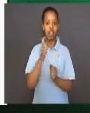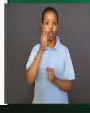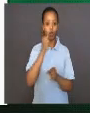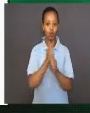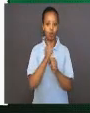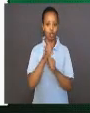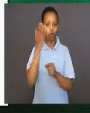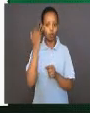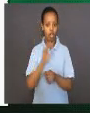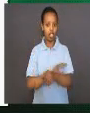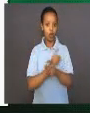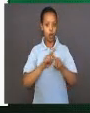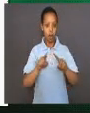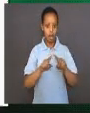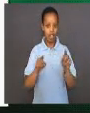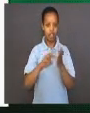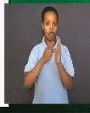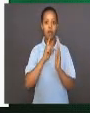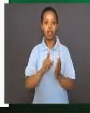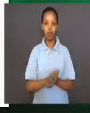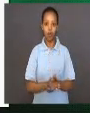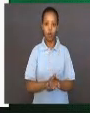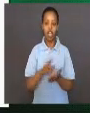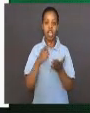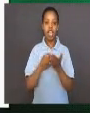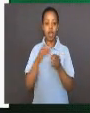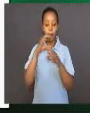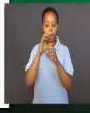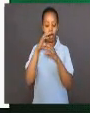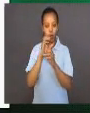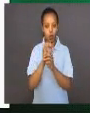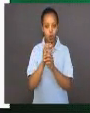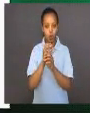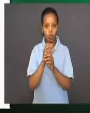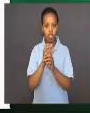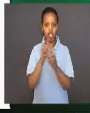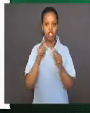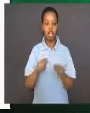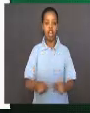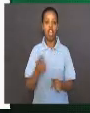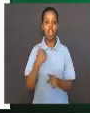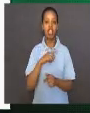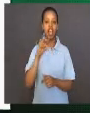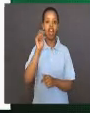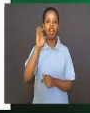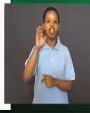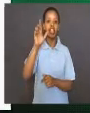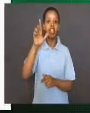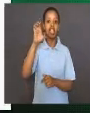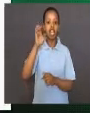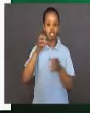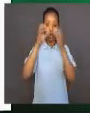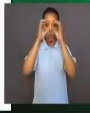to identify the cell. The microscope looked similar to a